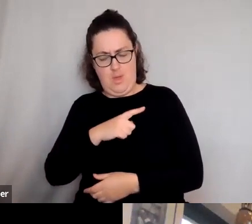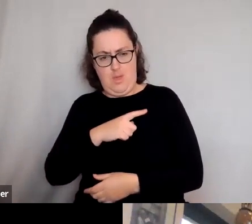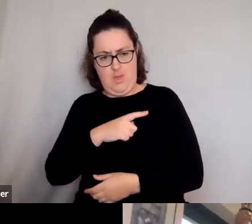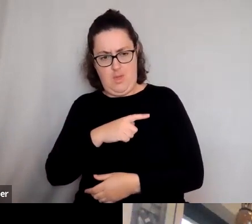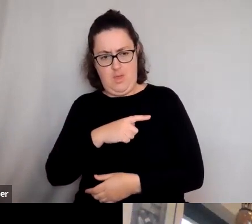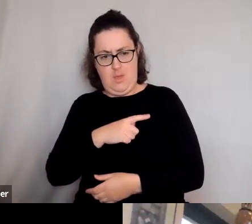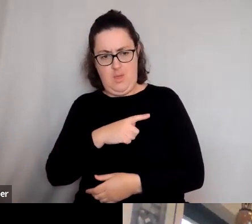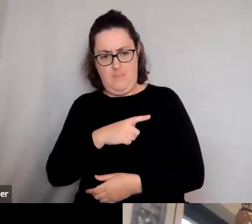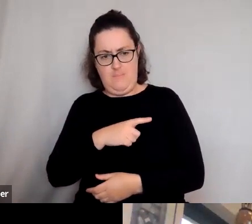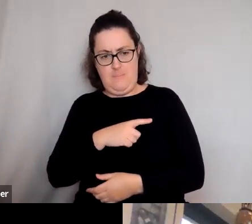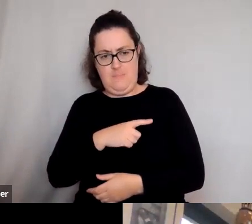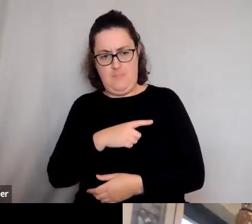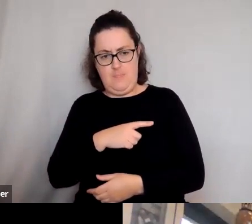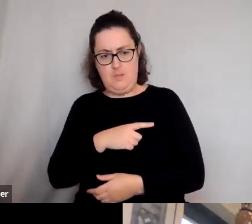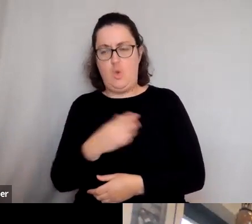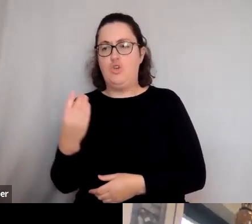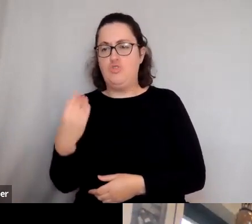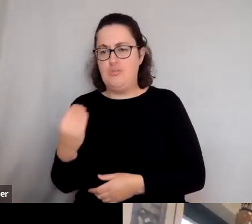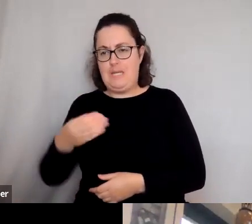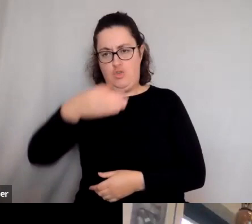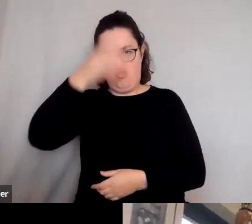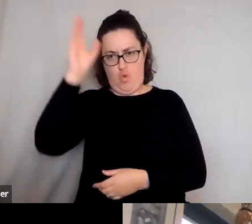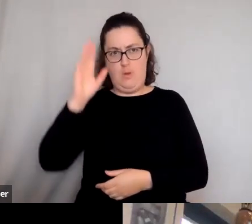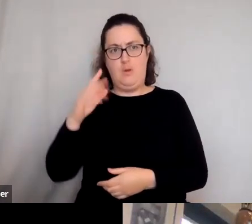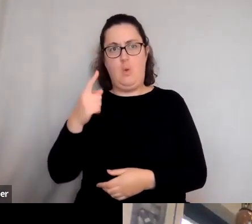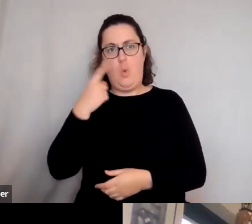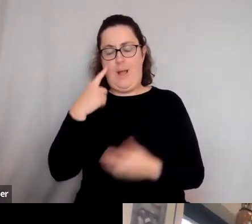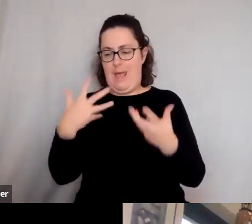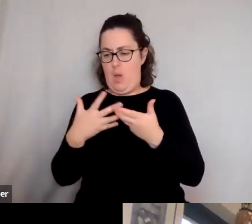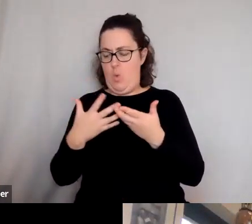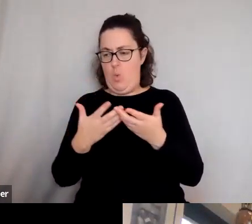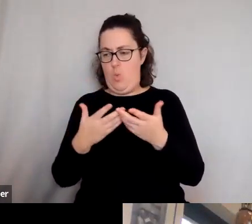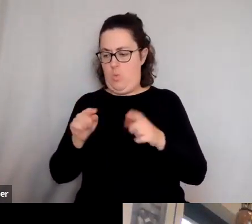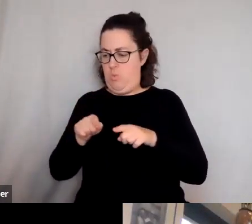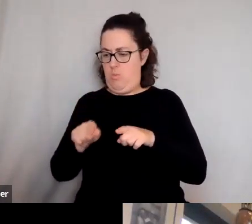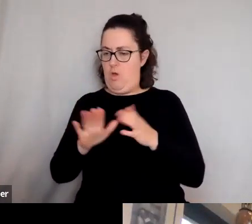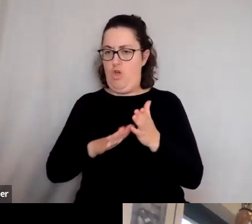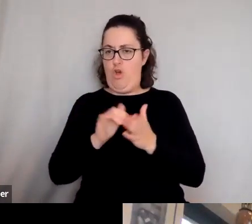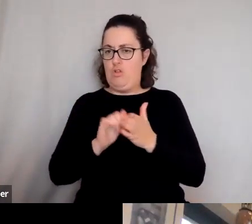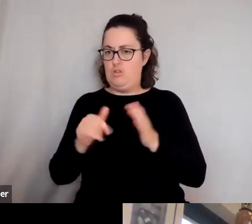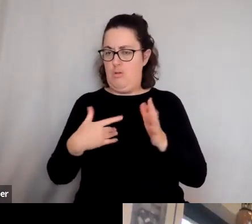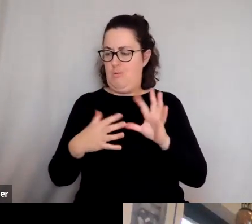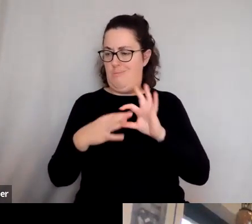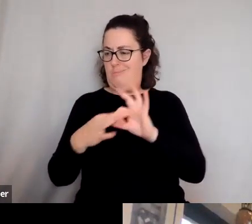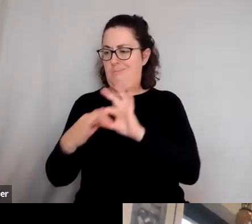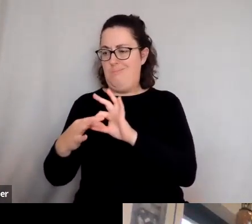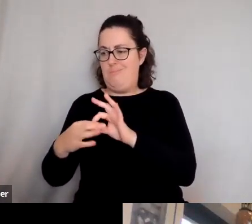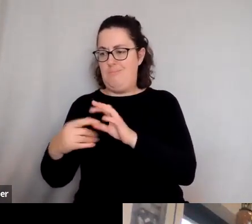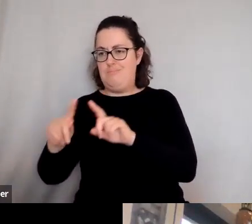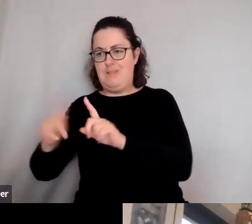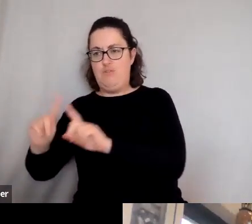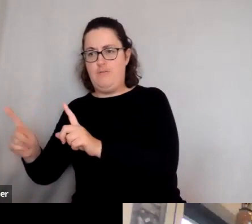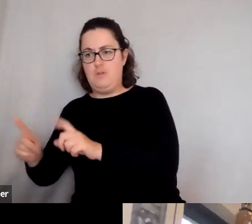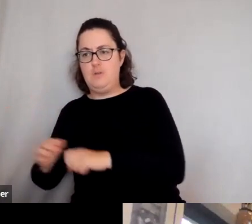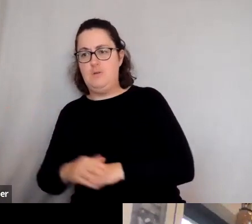the, the way Greco-Roman civilization interacted with, uh, other cultures and the way, you know, Gilgamesh is a